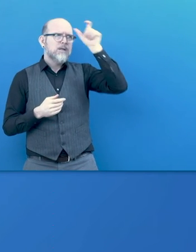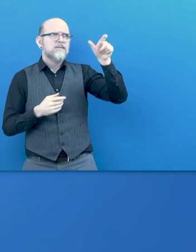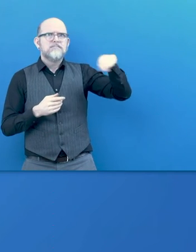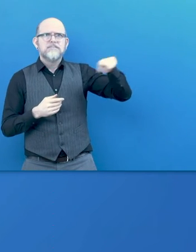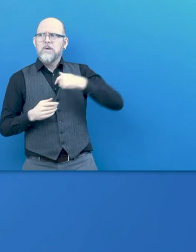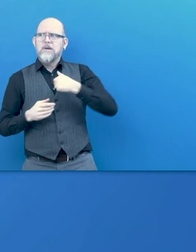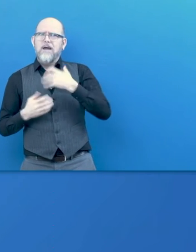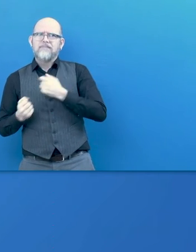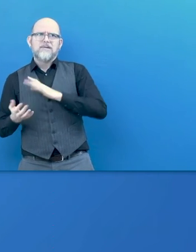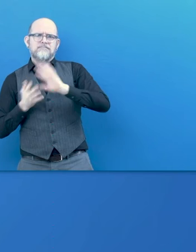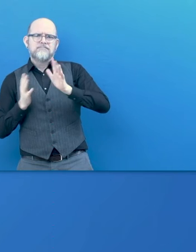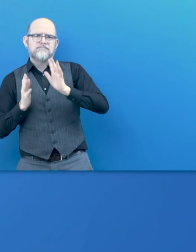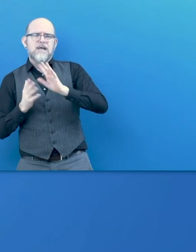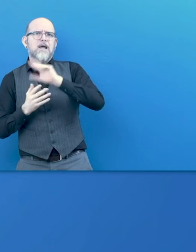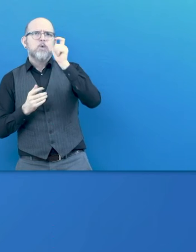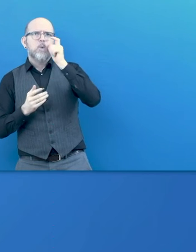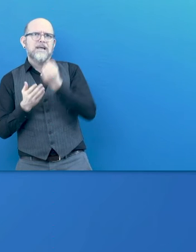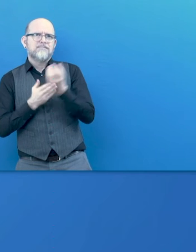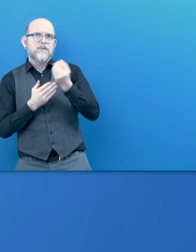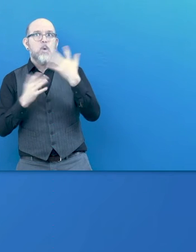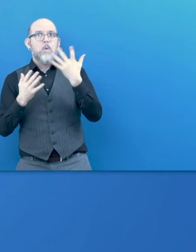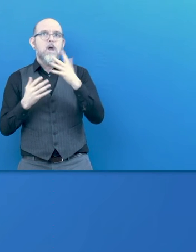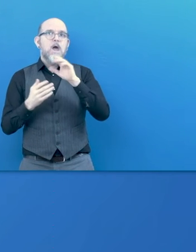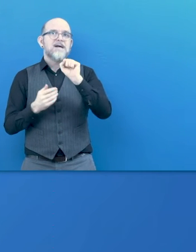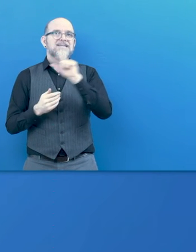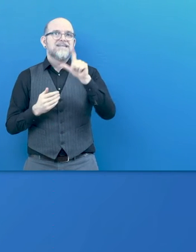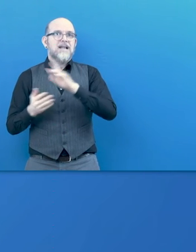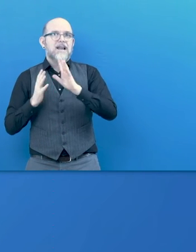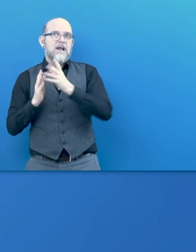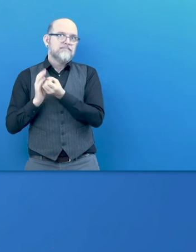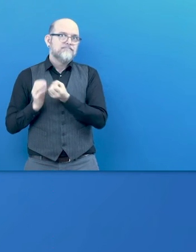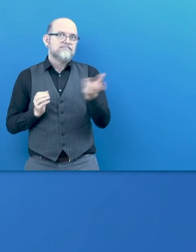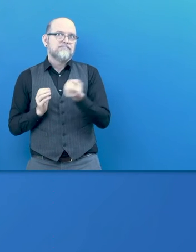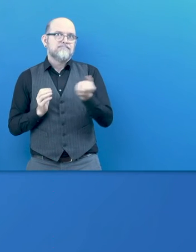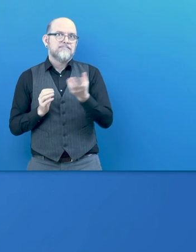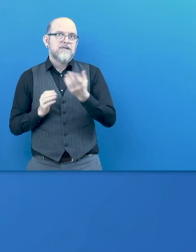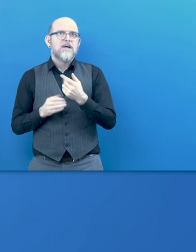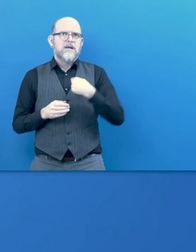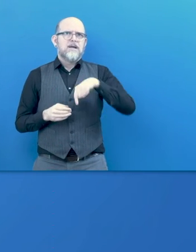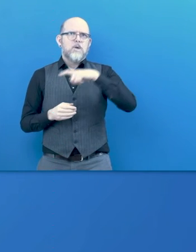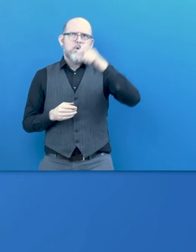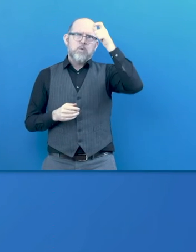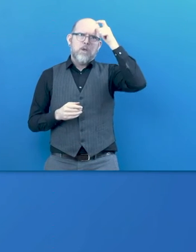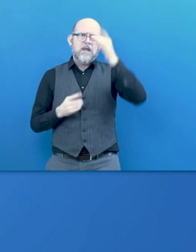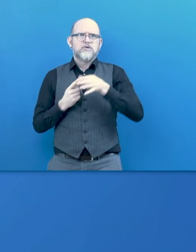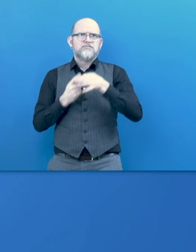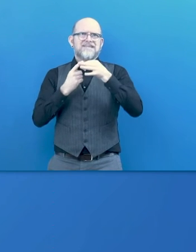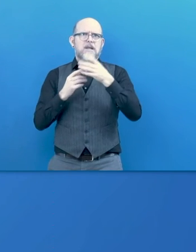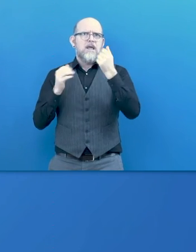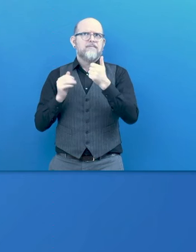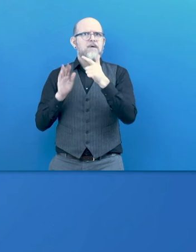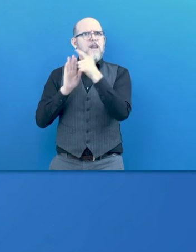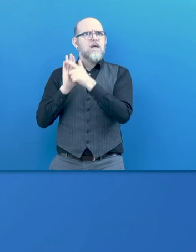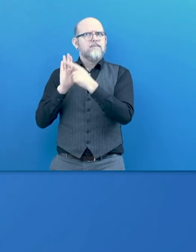sound languages. Now we are developing. And Turkey, especially, there is a regulation for